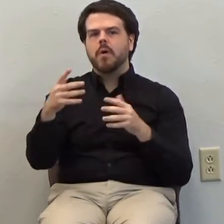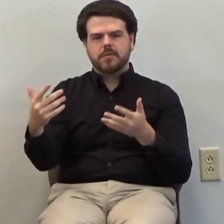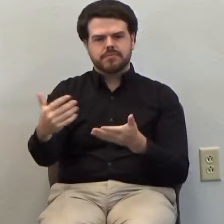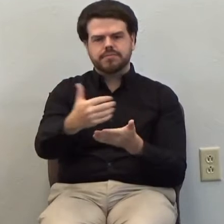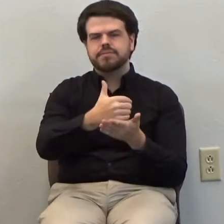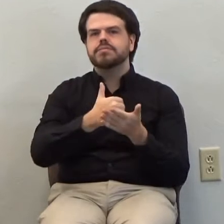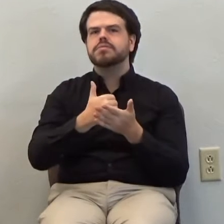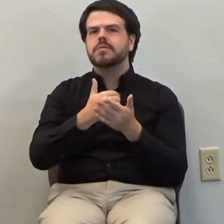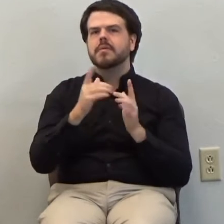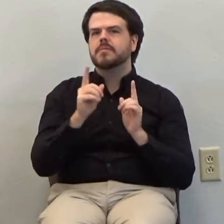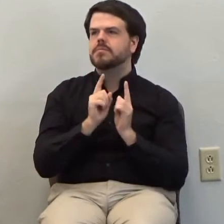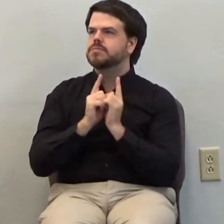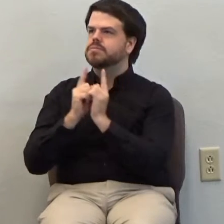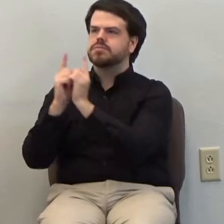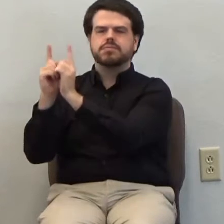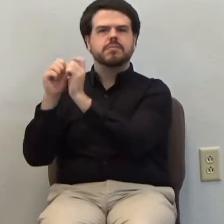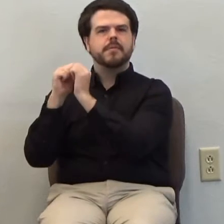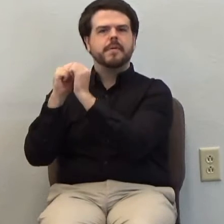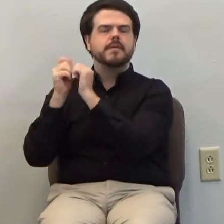will be raised.